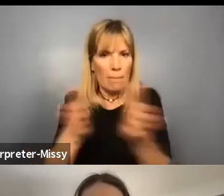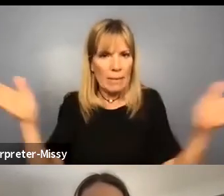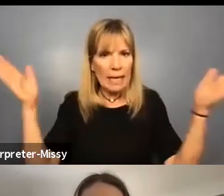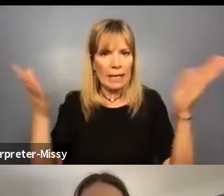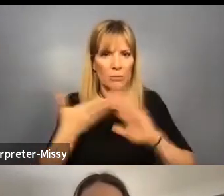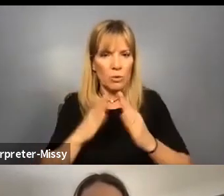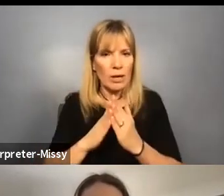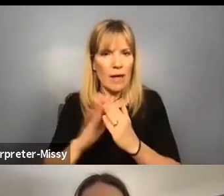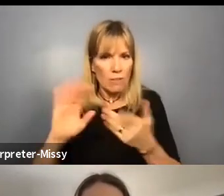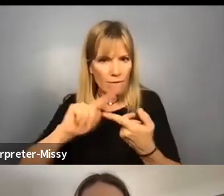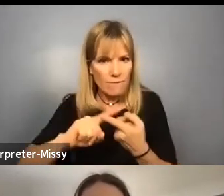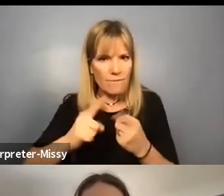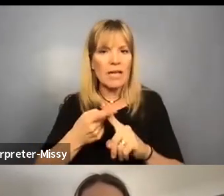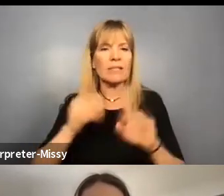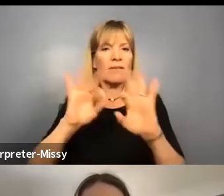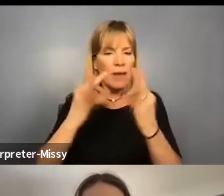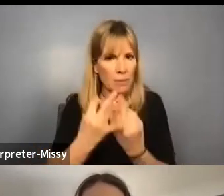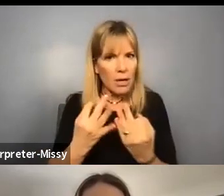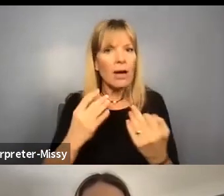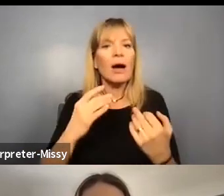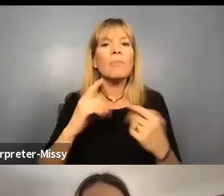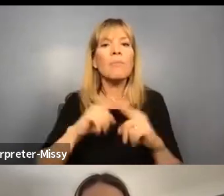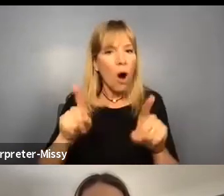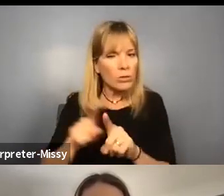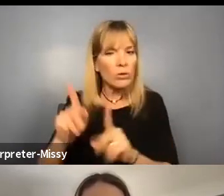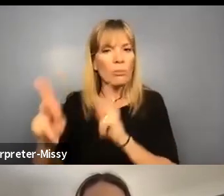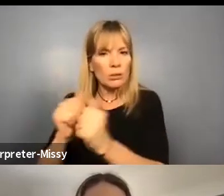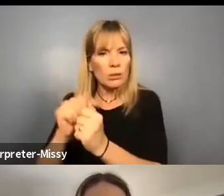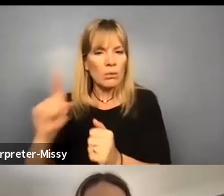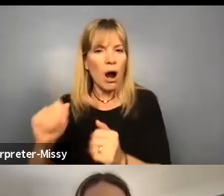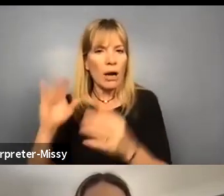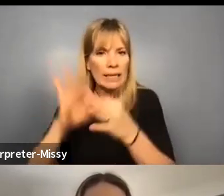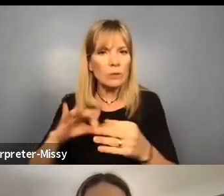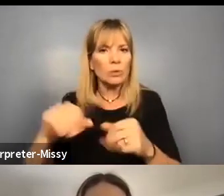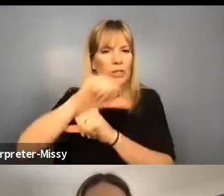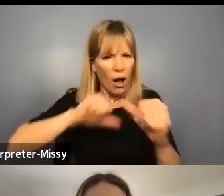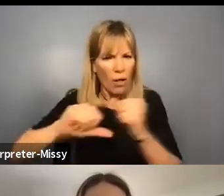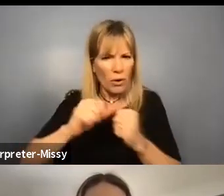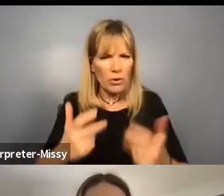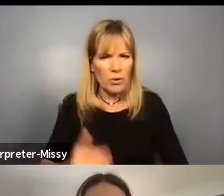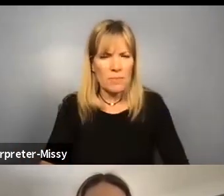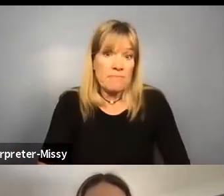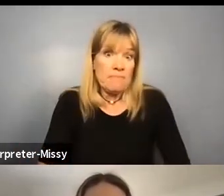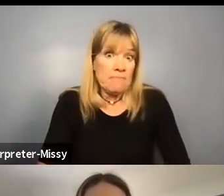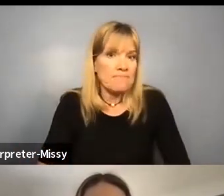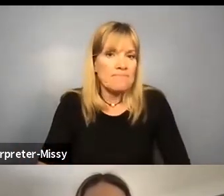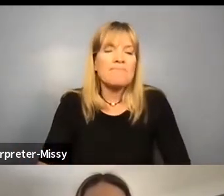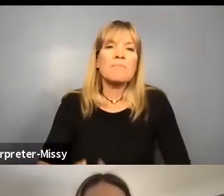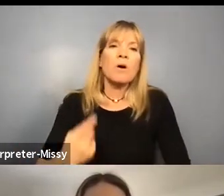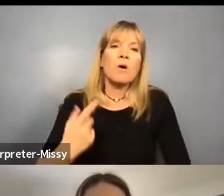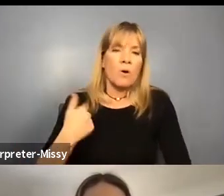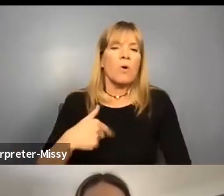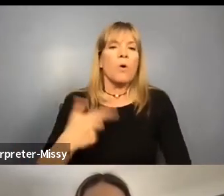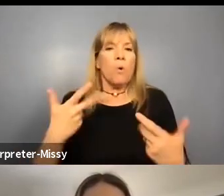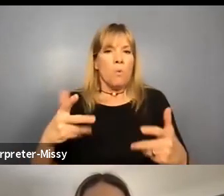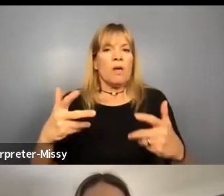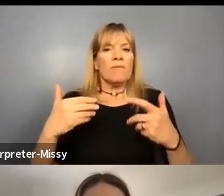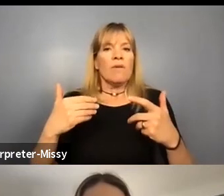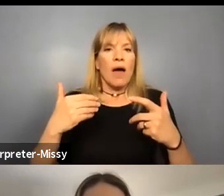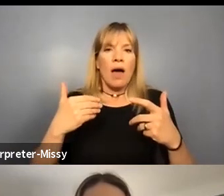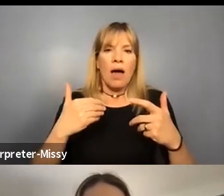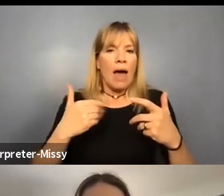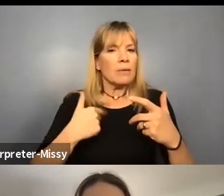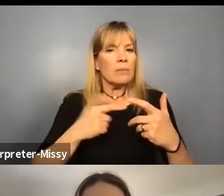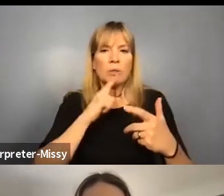and their families and friends, but that are, that disabled people are connected to one another. Um, you know, we have had to be so